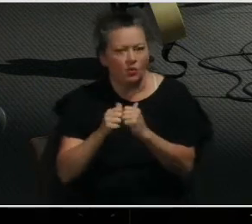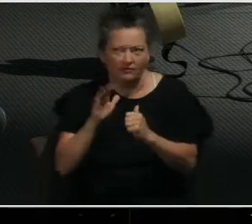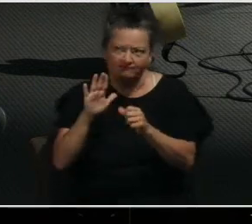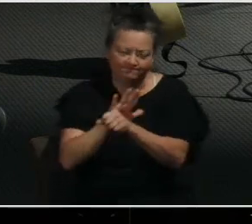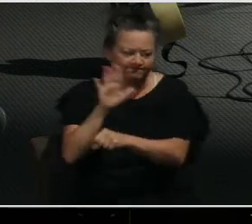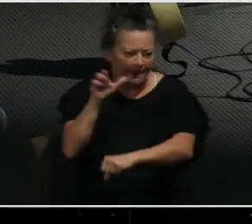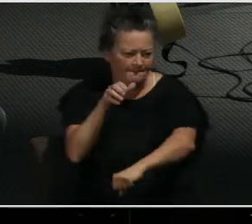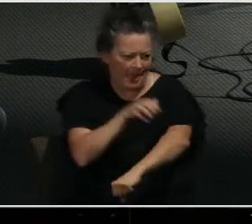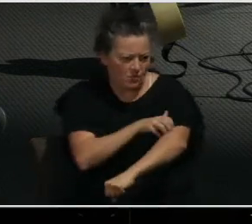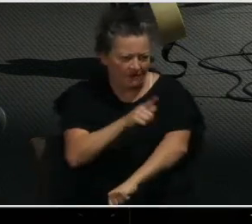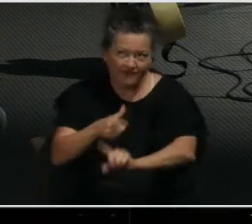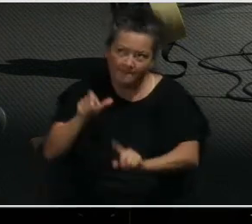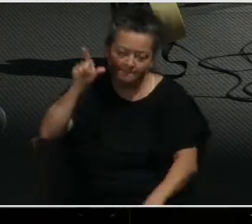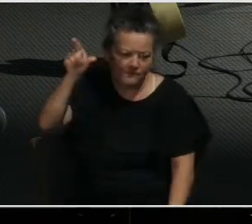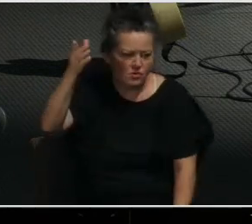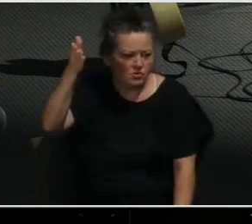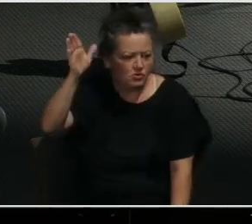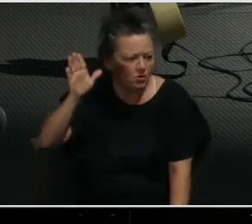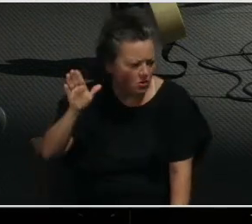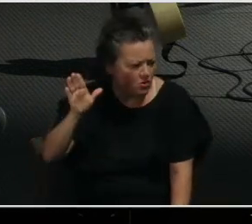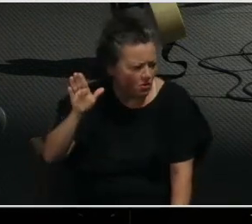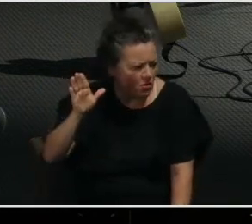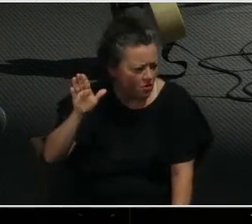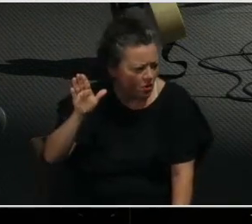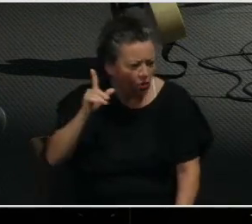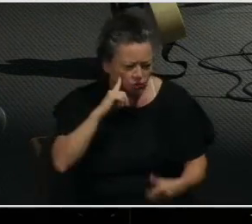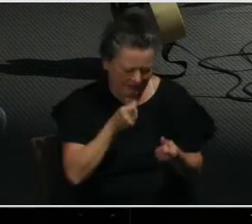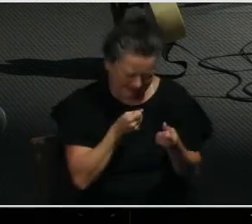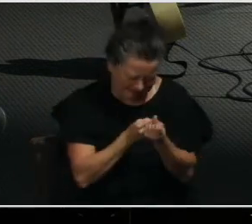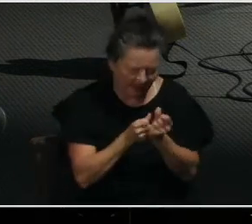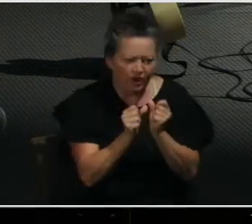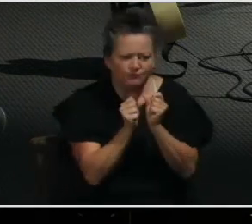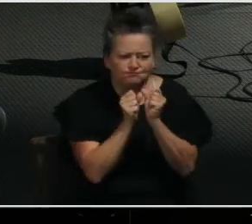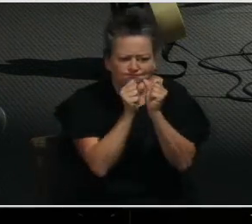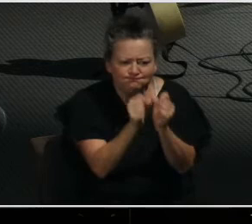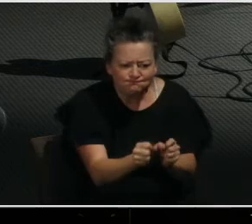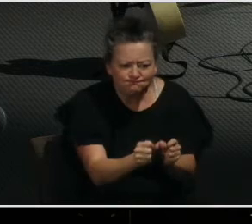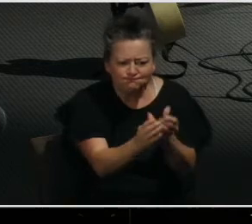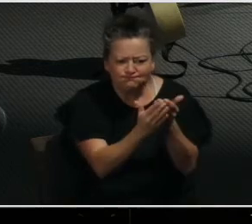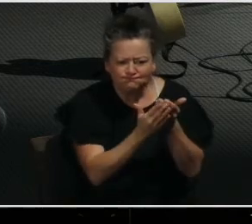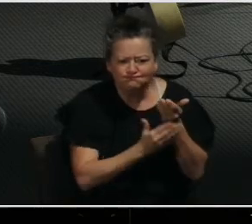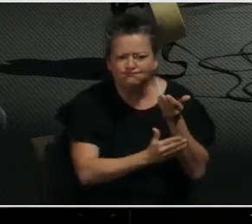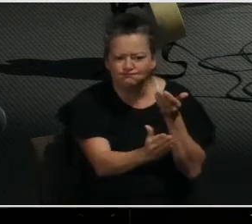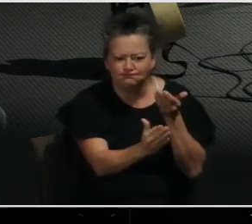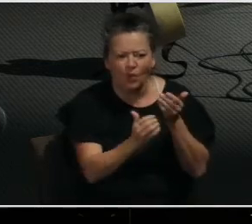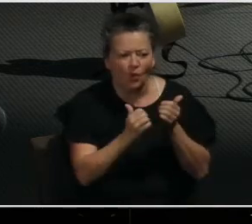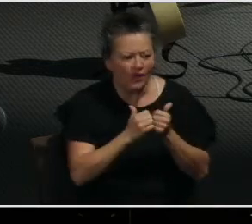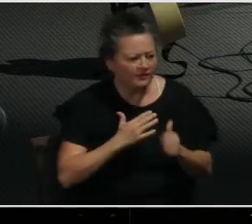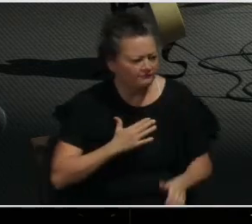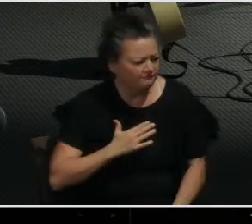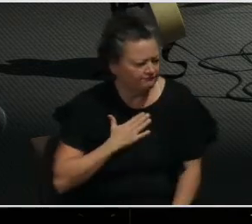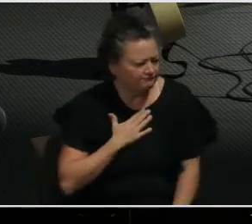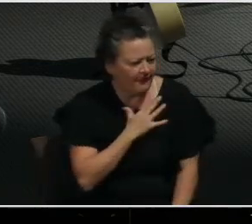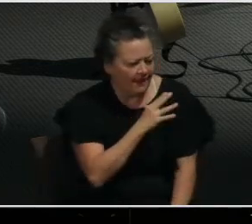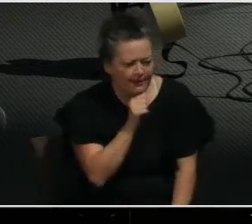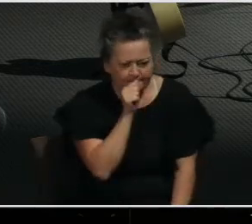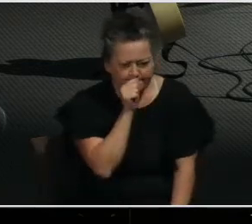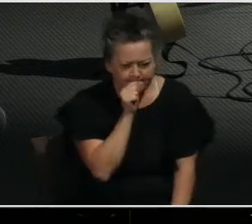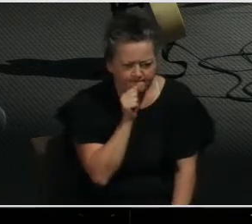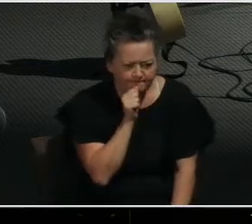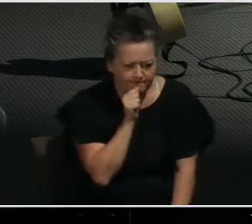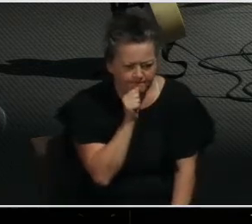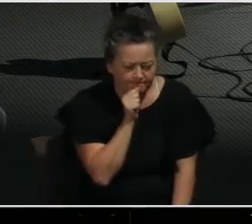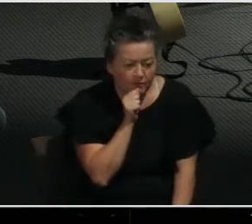glorious might for all endurance and patience with joy, giving thanks to the Father who has